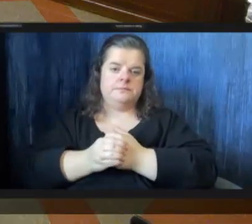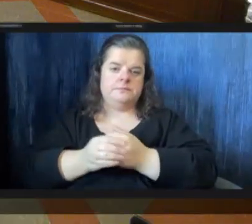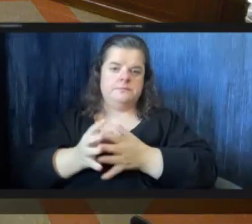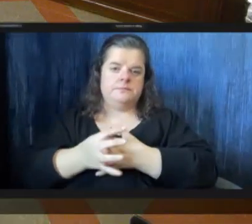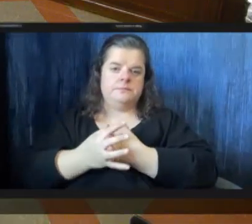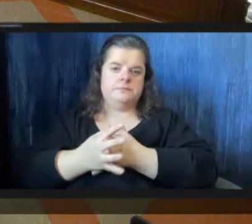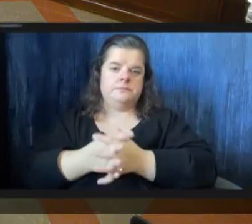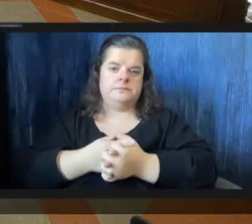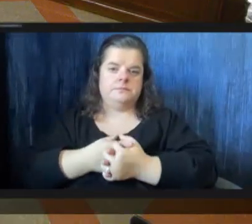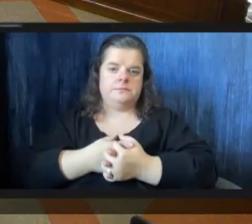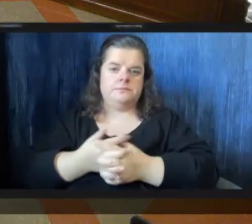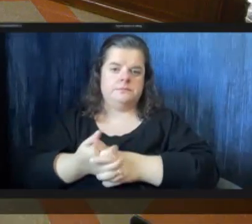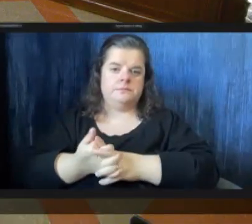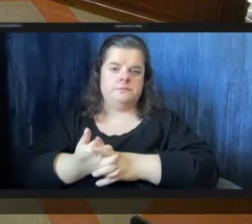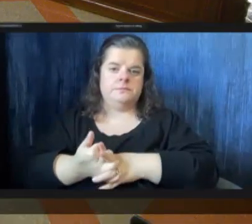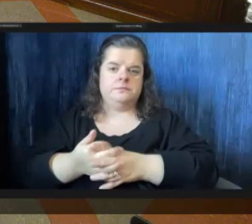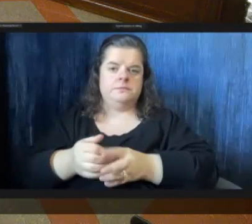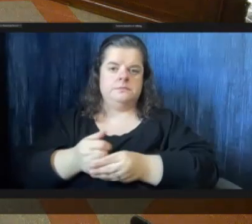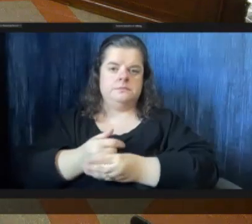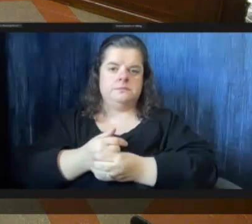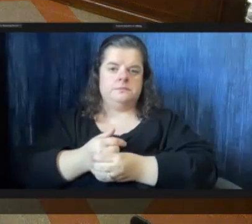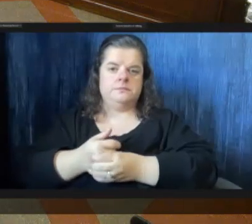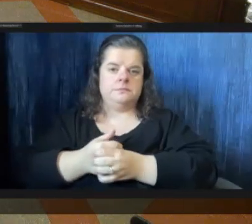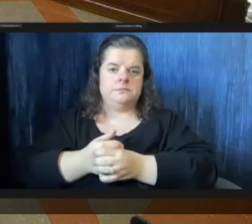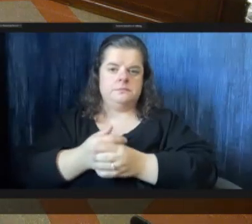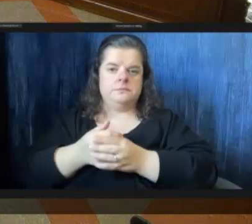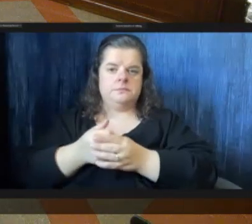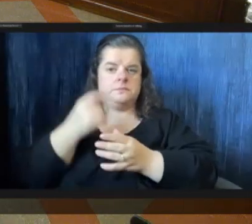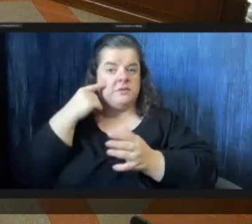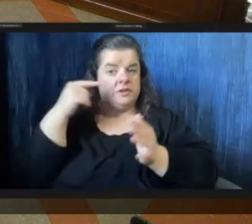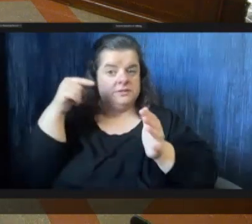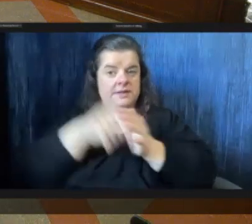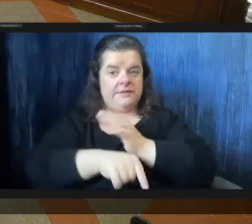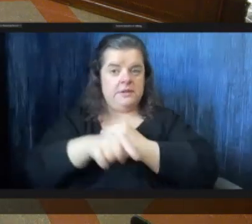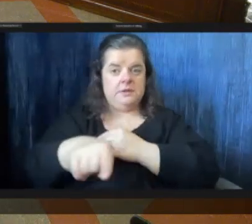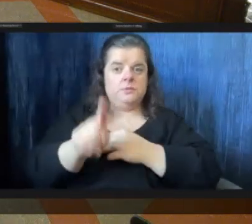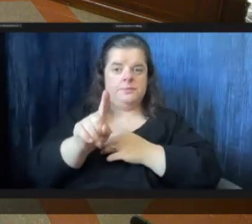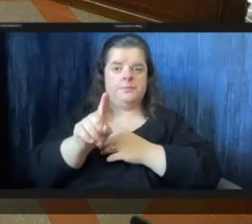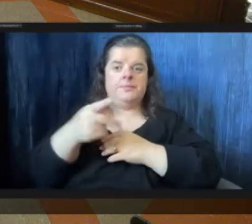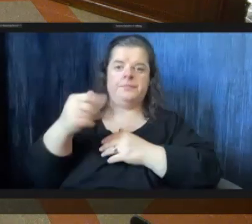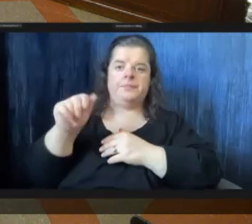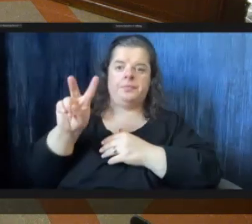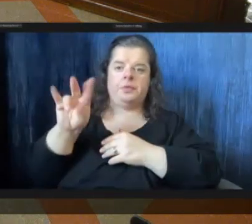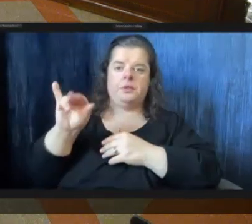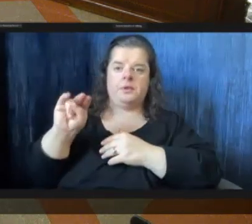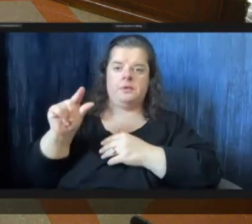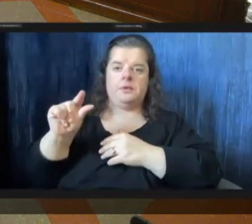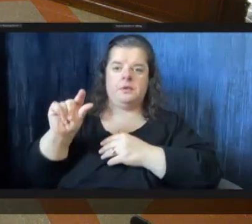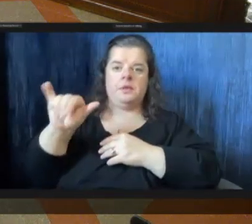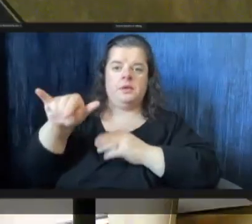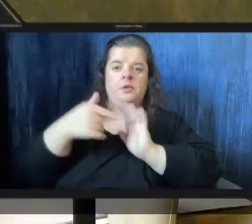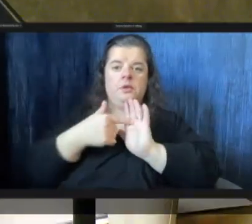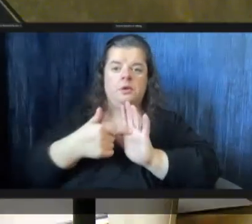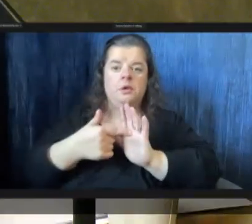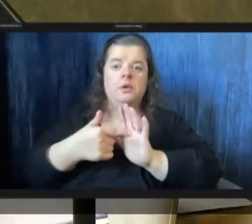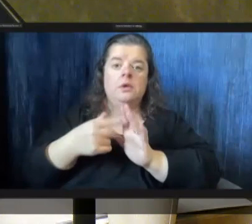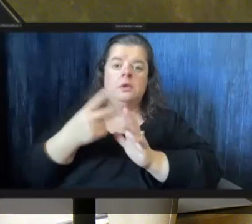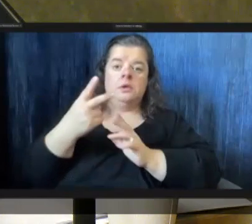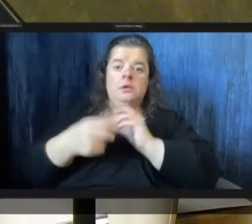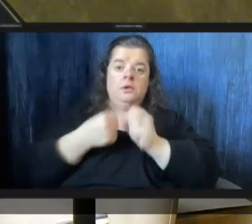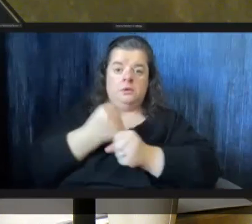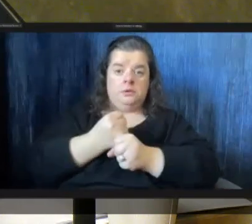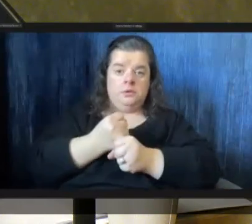you know dive into this one this the paving kind of shows that in those two years